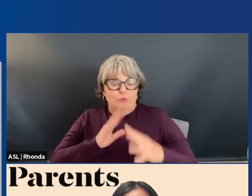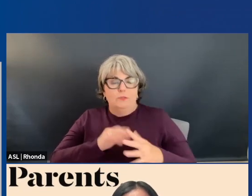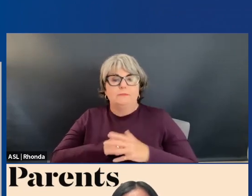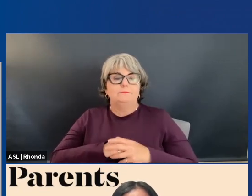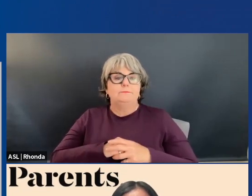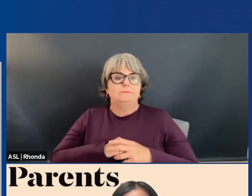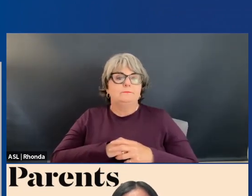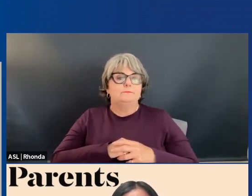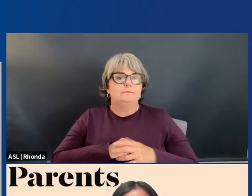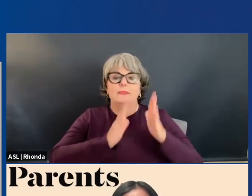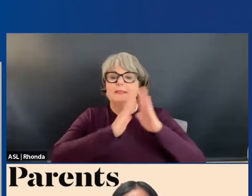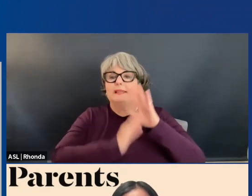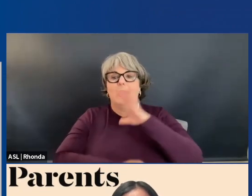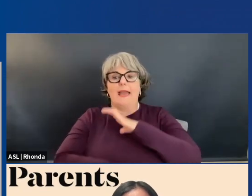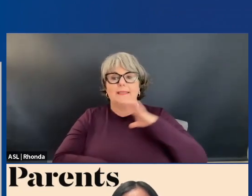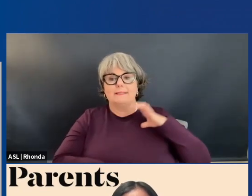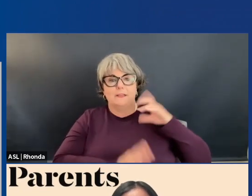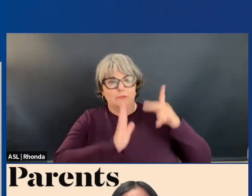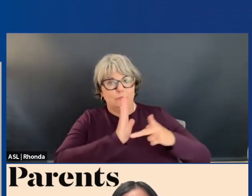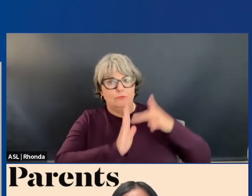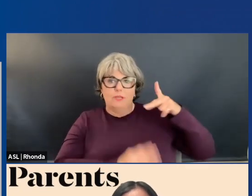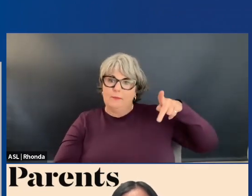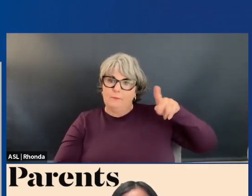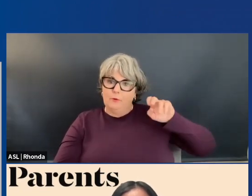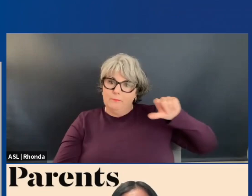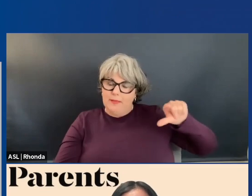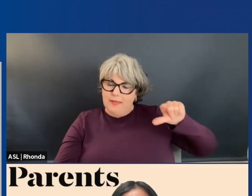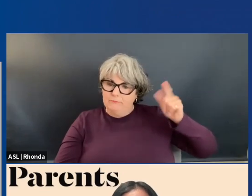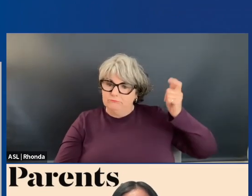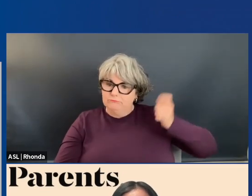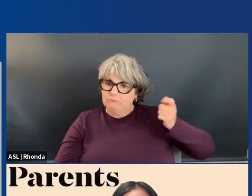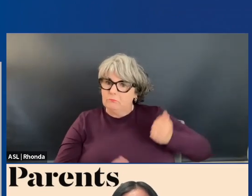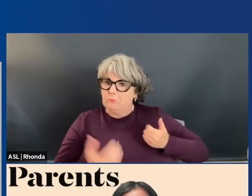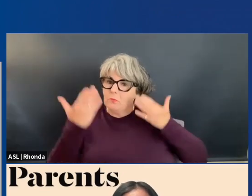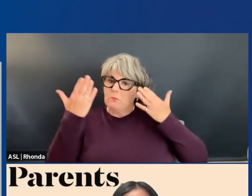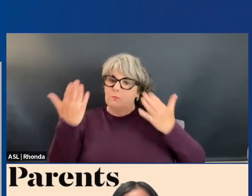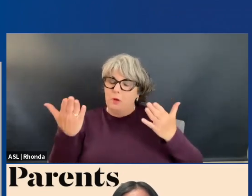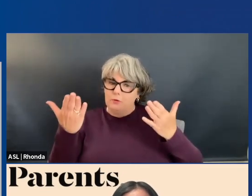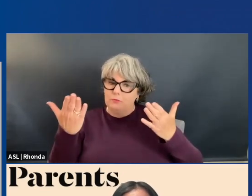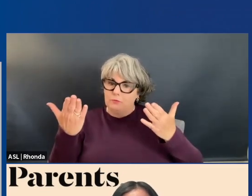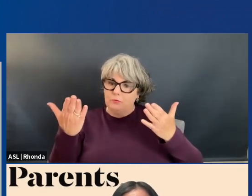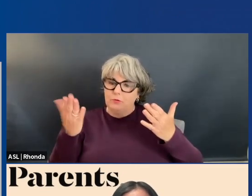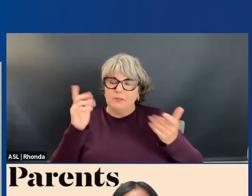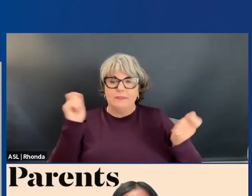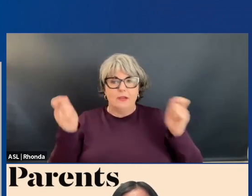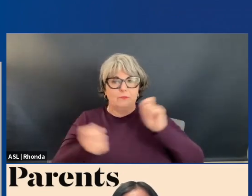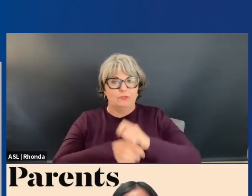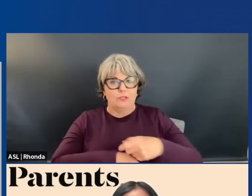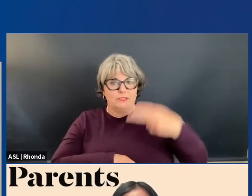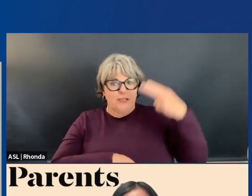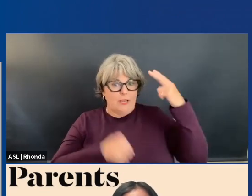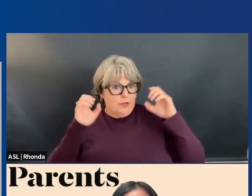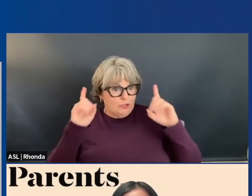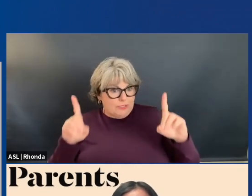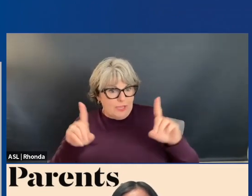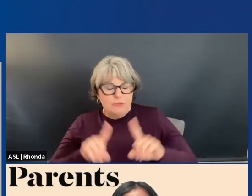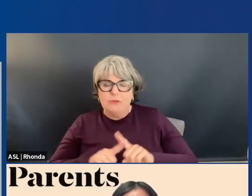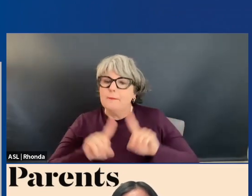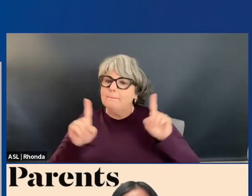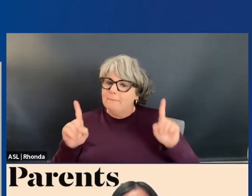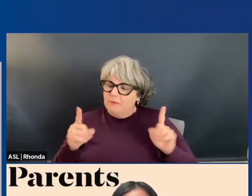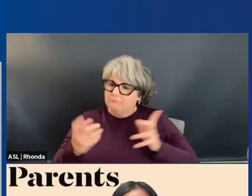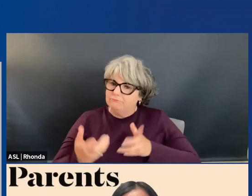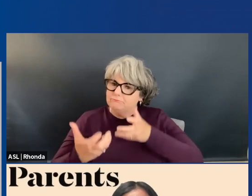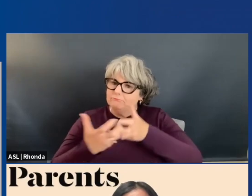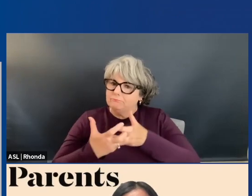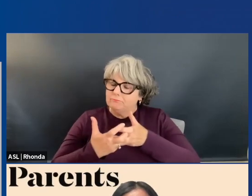And he's asked Congress to double Pell Grants. That is a proposal that would reshape higher education, but it is one that fits